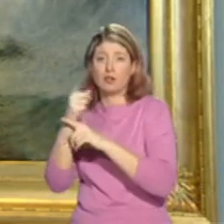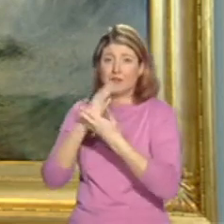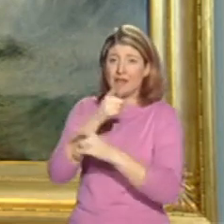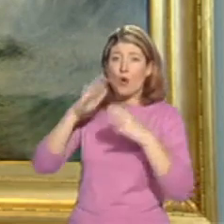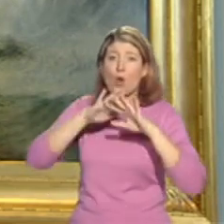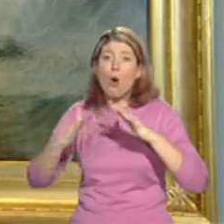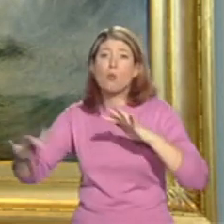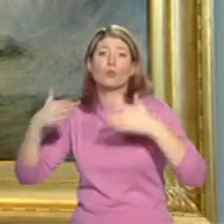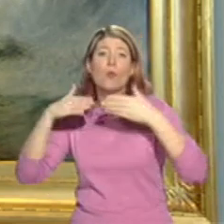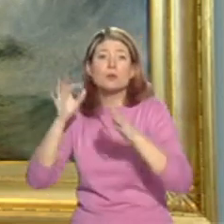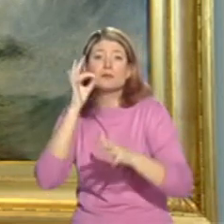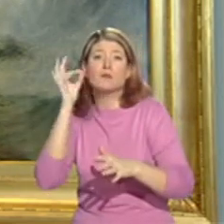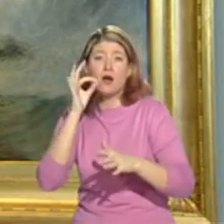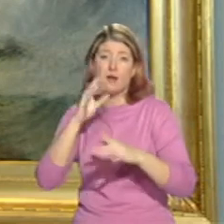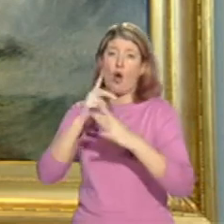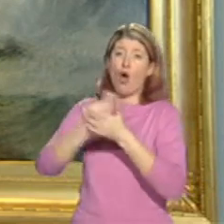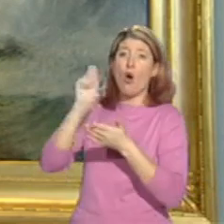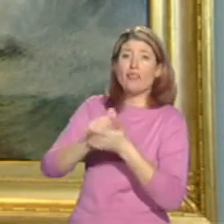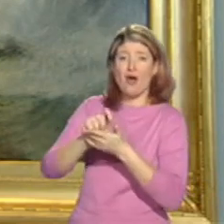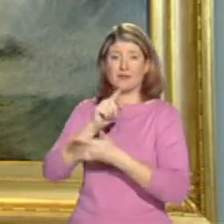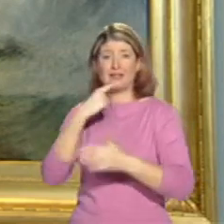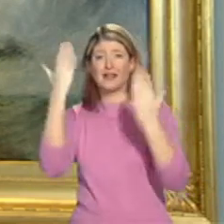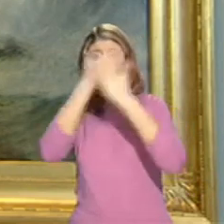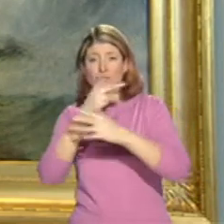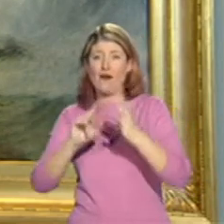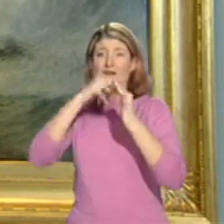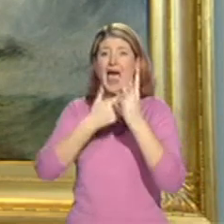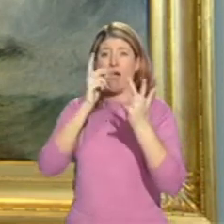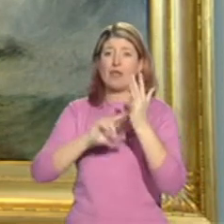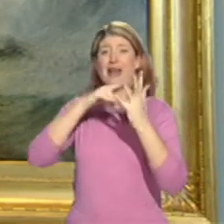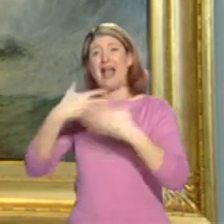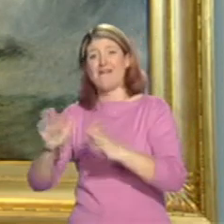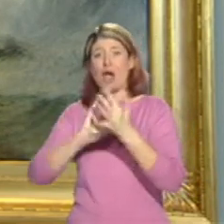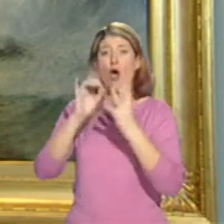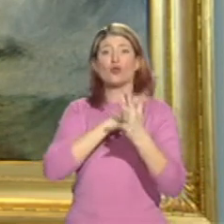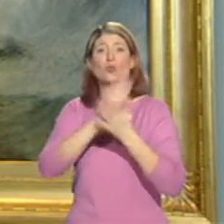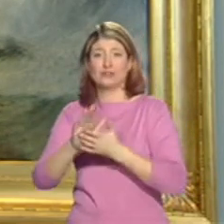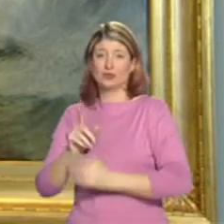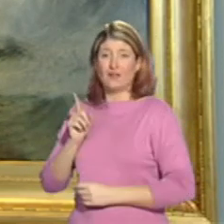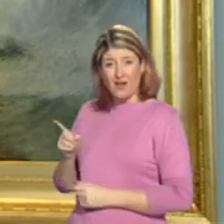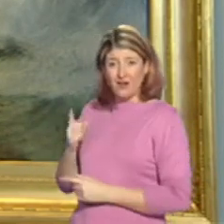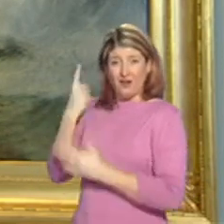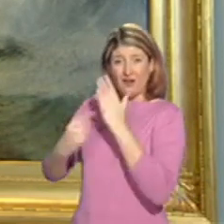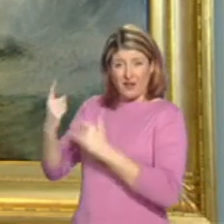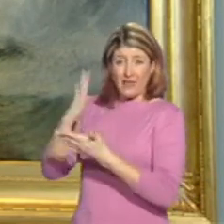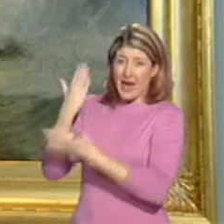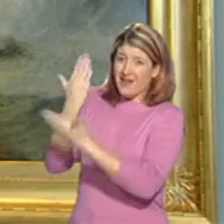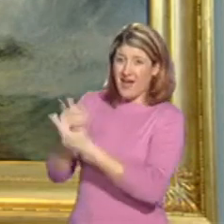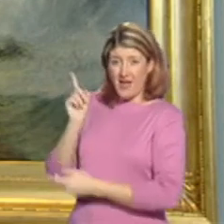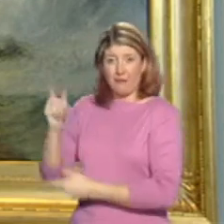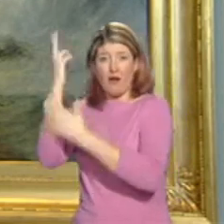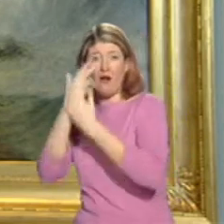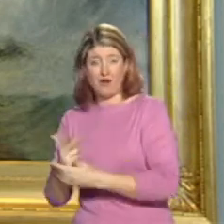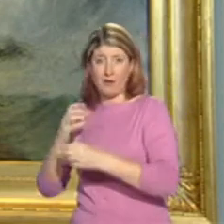Harwich. Now, what we get from that is that Turner himself is claiming to have been lashed to the mast on this boat in this particular